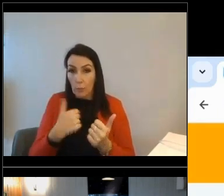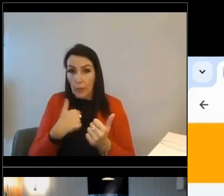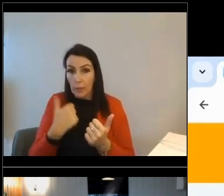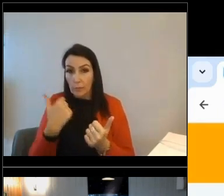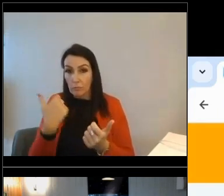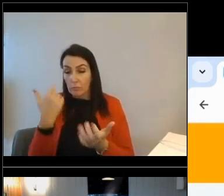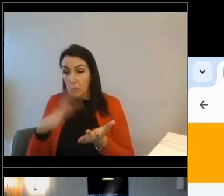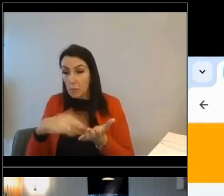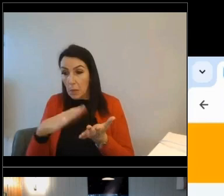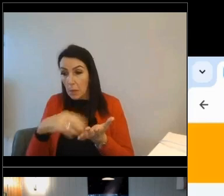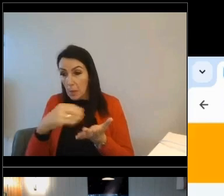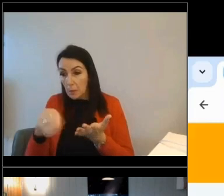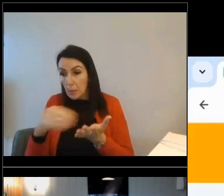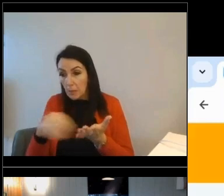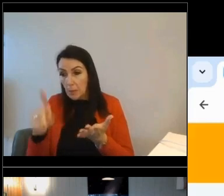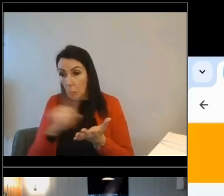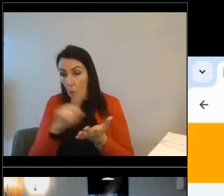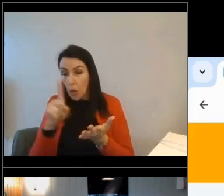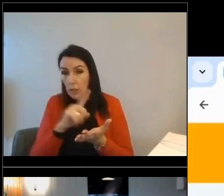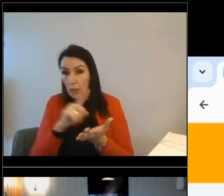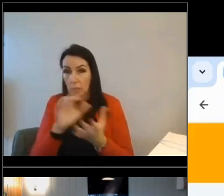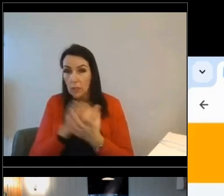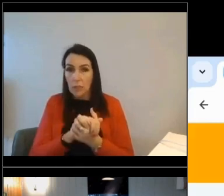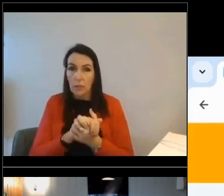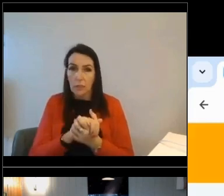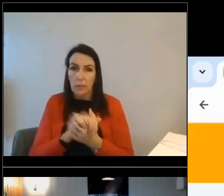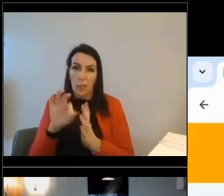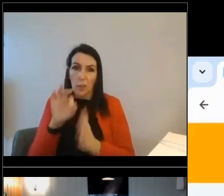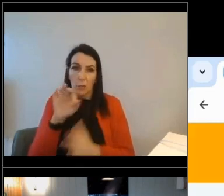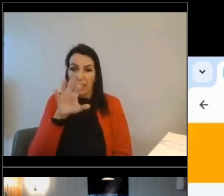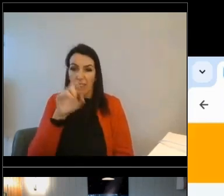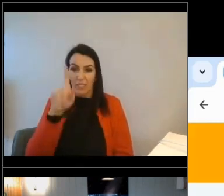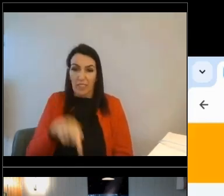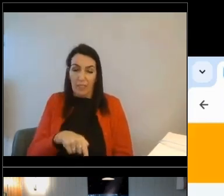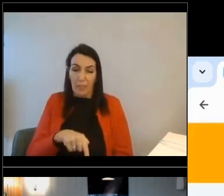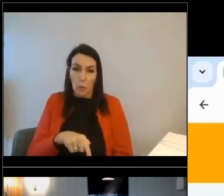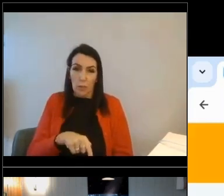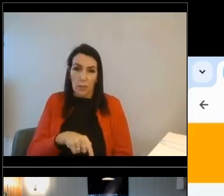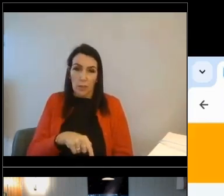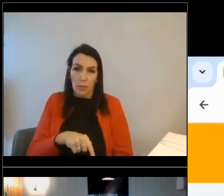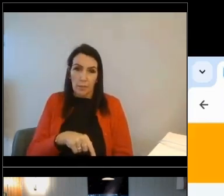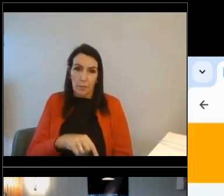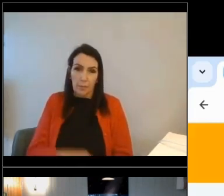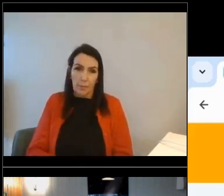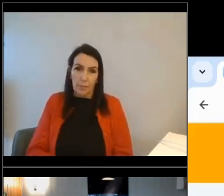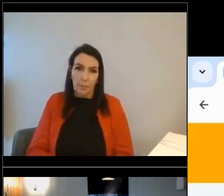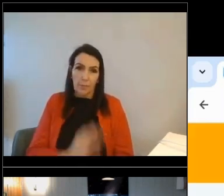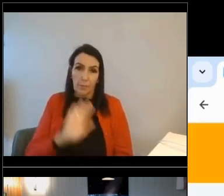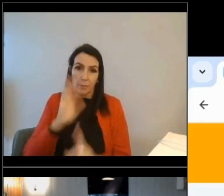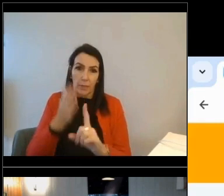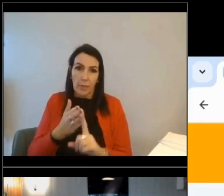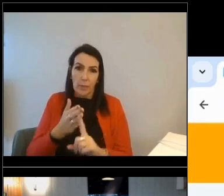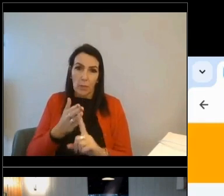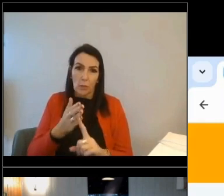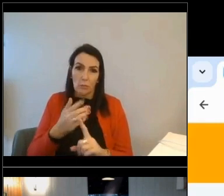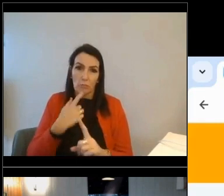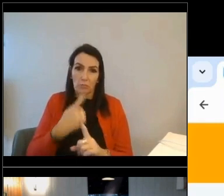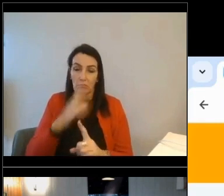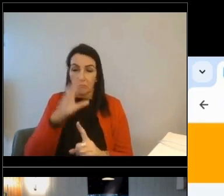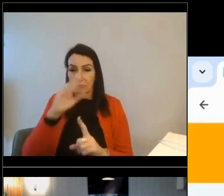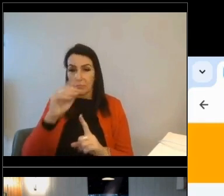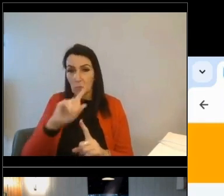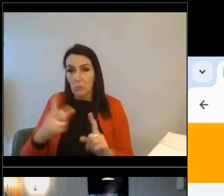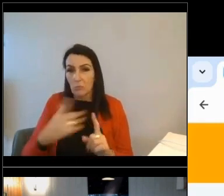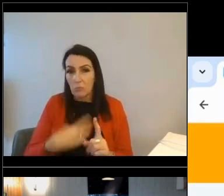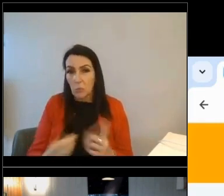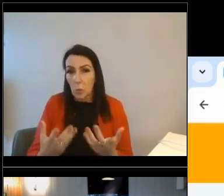basis. That's all the things. So if I select, let's say 15k, the goal, you can tell the tool what you want to focus